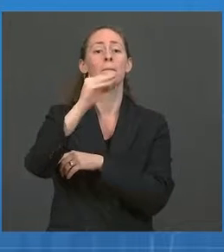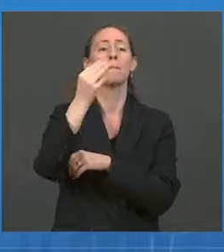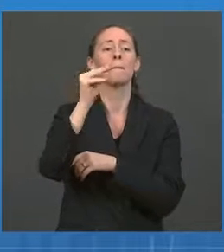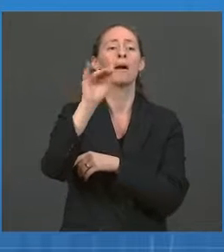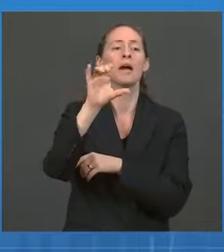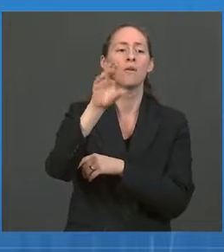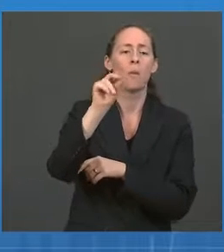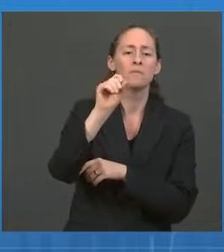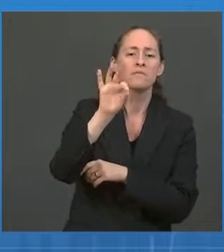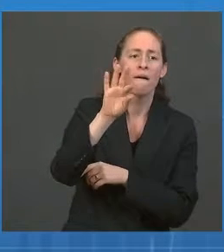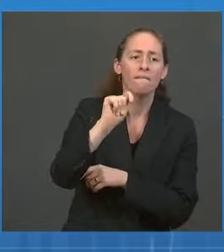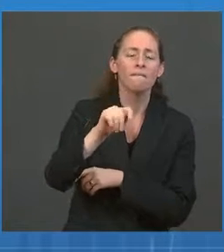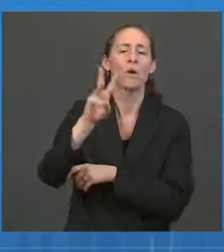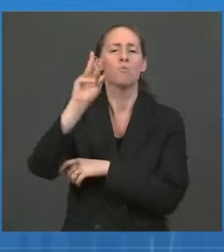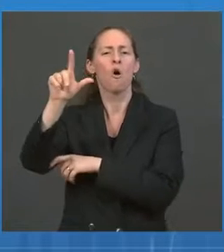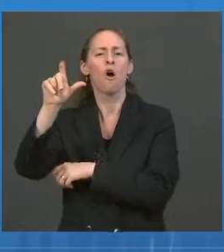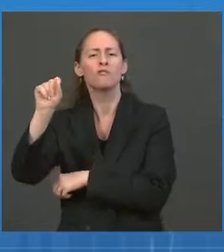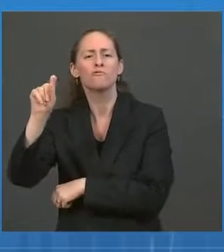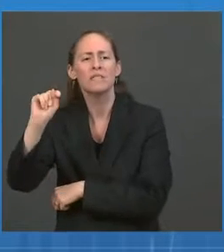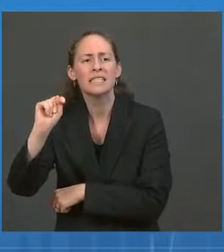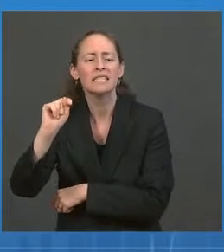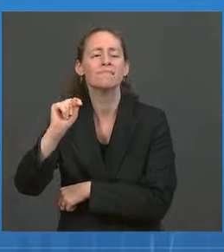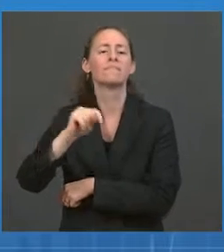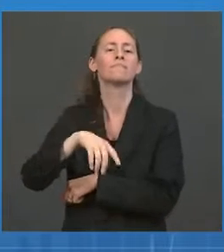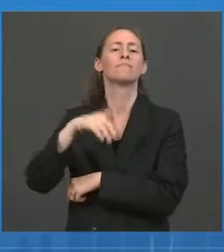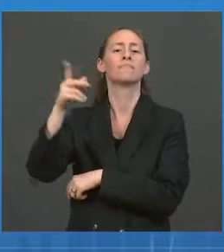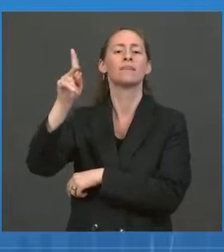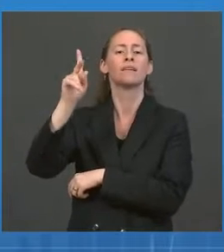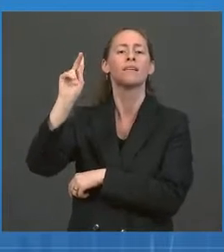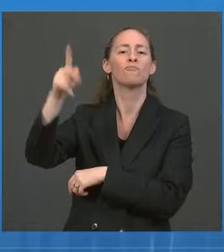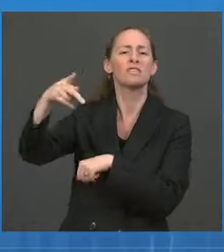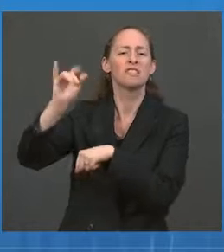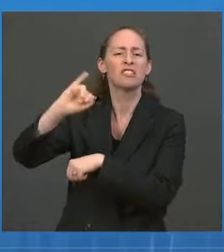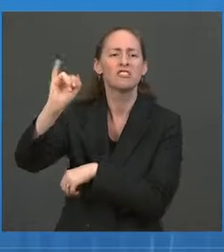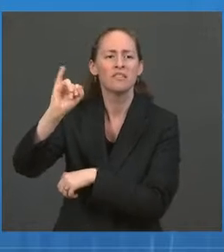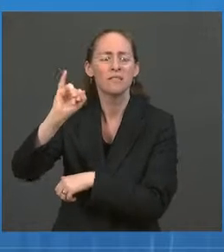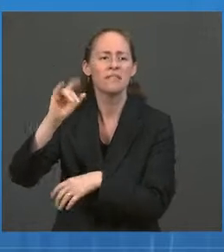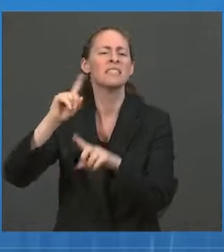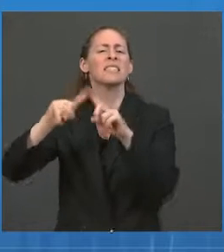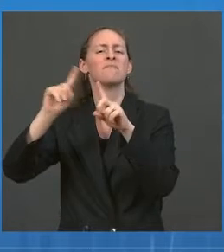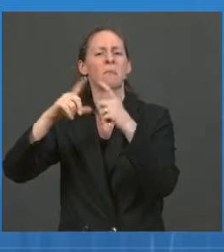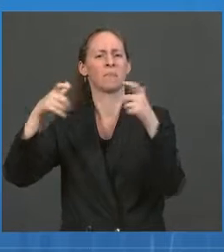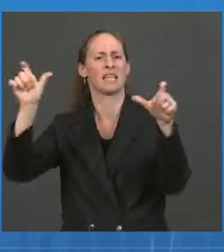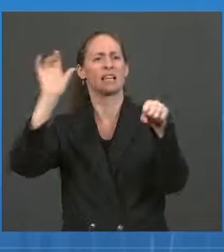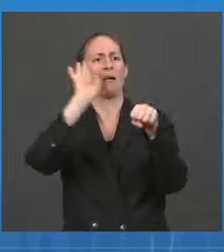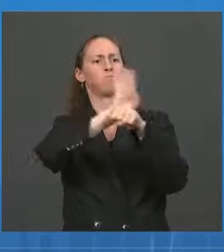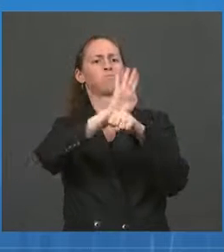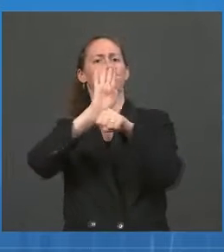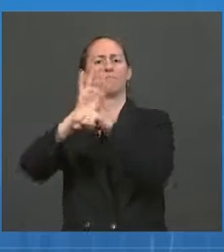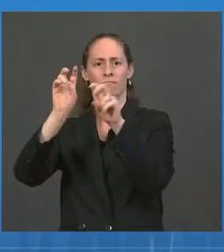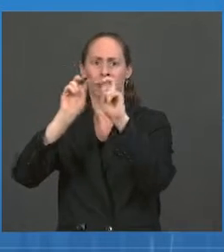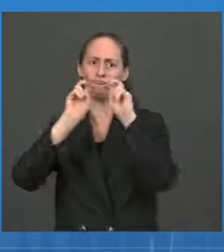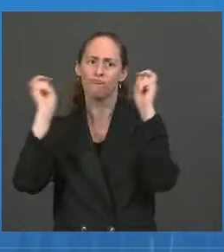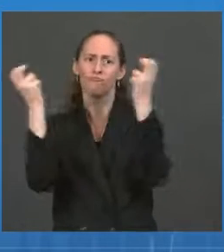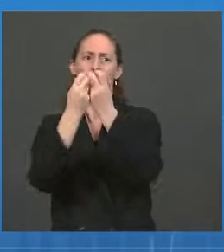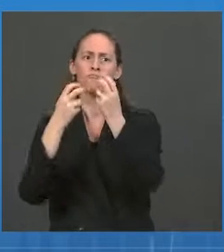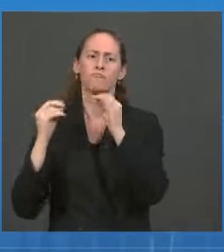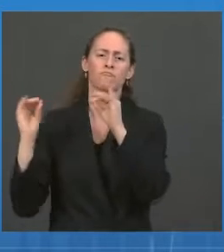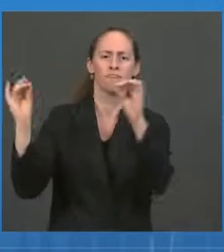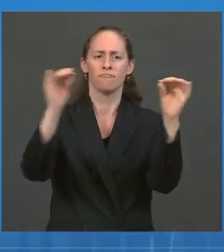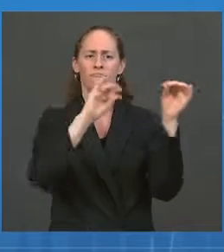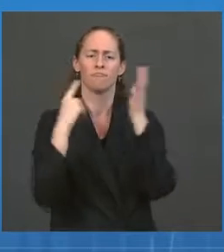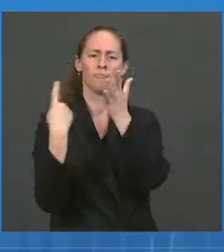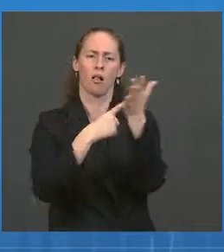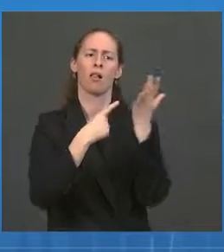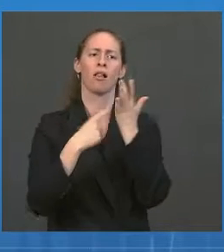University, Kaiser Permanente, and the Business Roundtable that are all working to implement vaccination requirements.